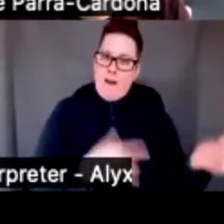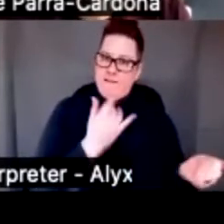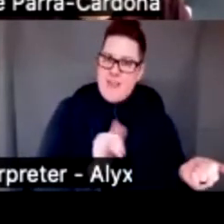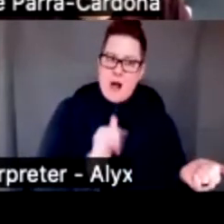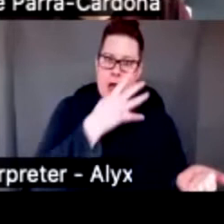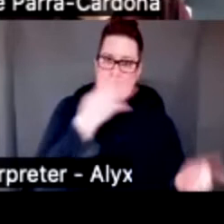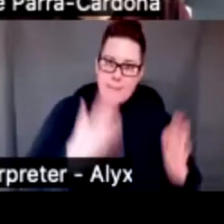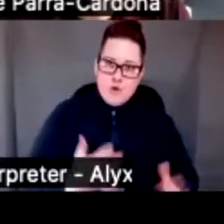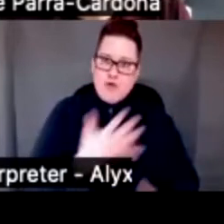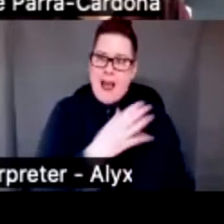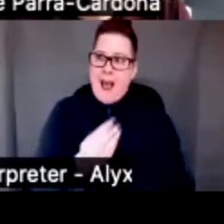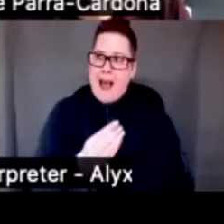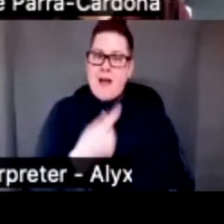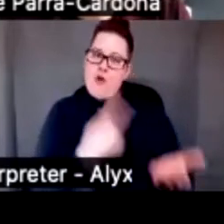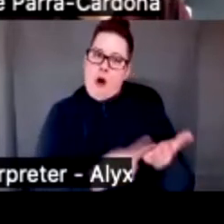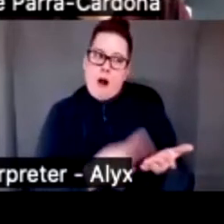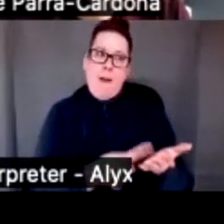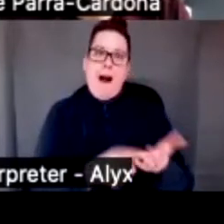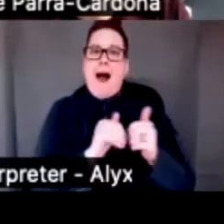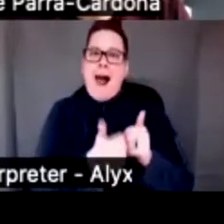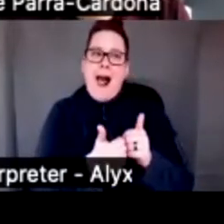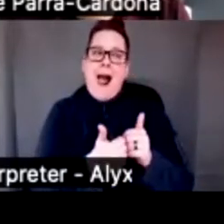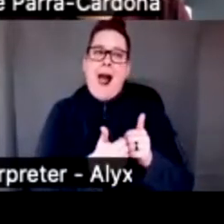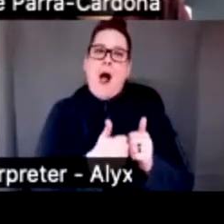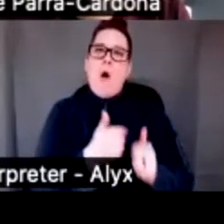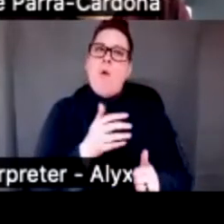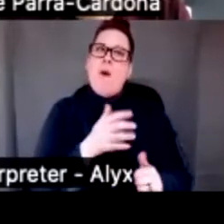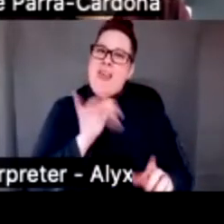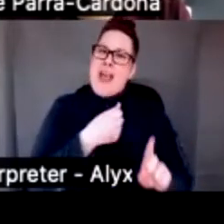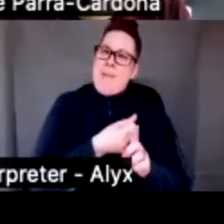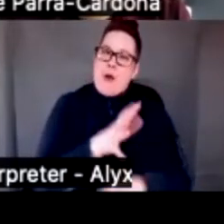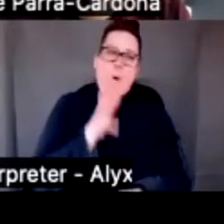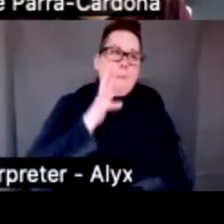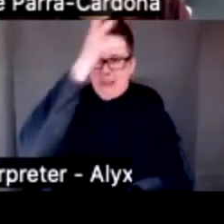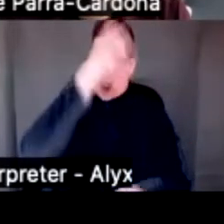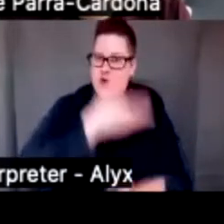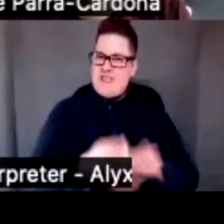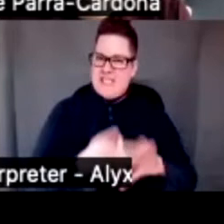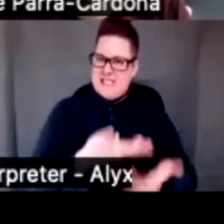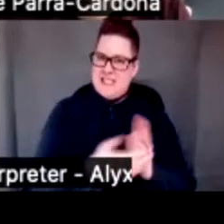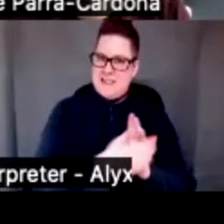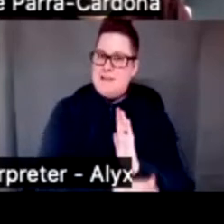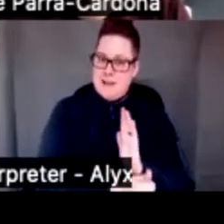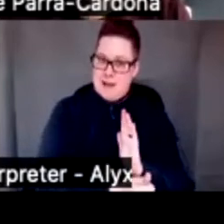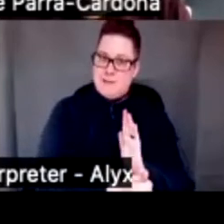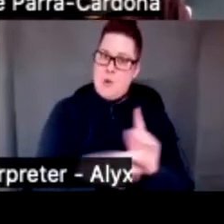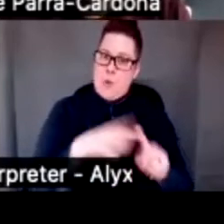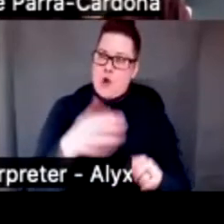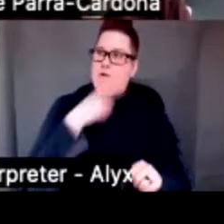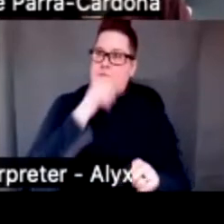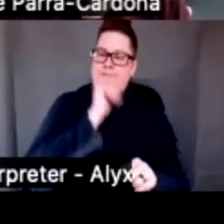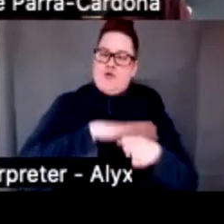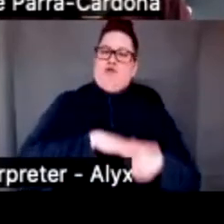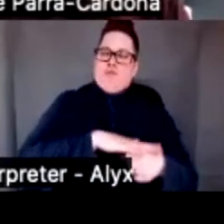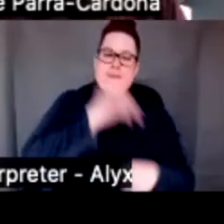but also let's talk about the ways in which your parenting is impacted by daily contextual stressors as an immigrant. When